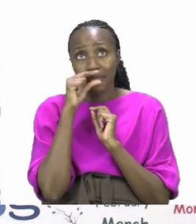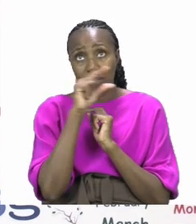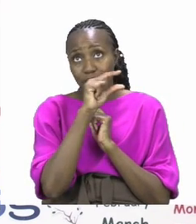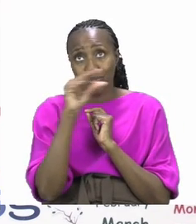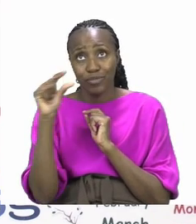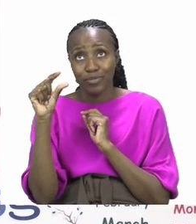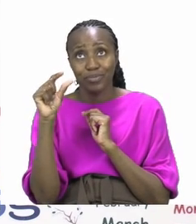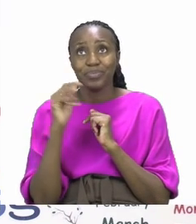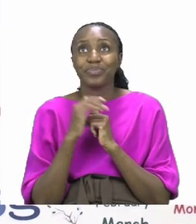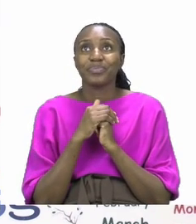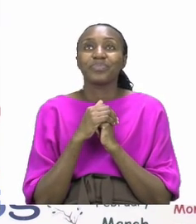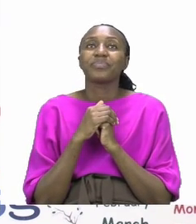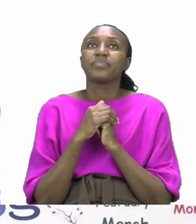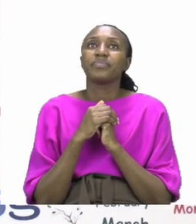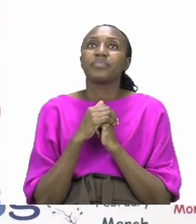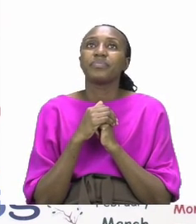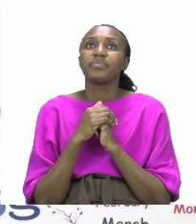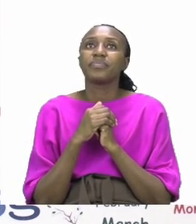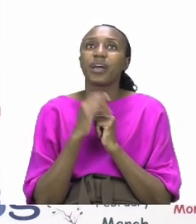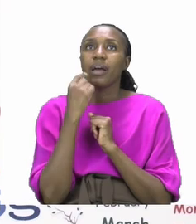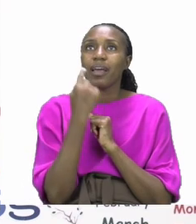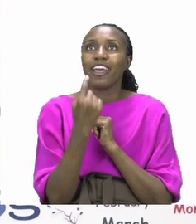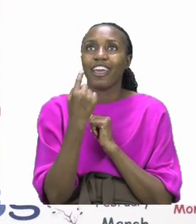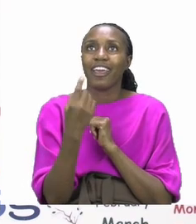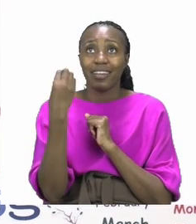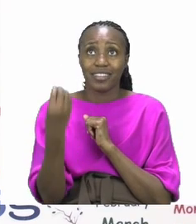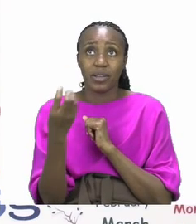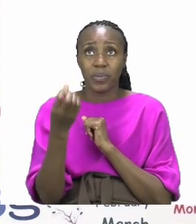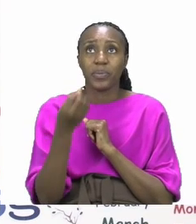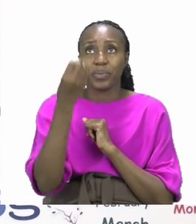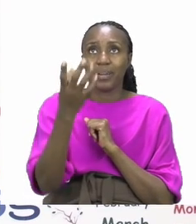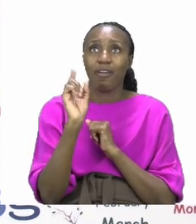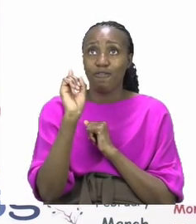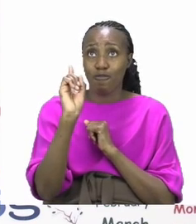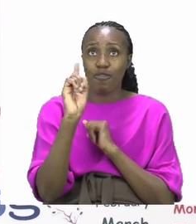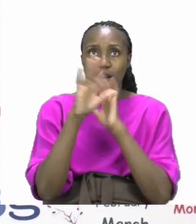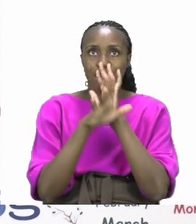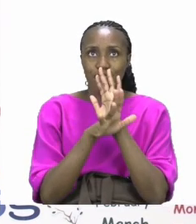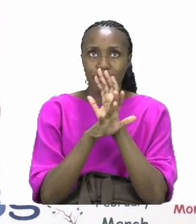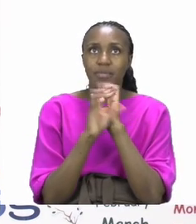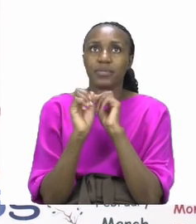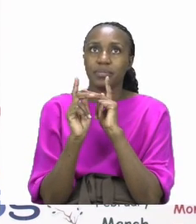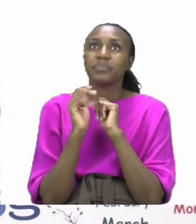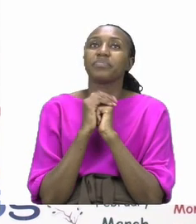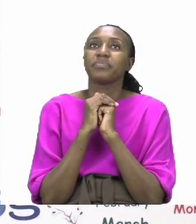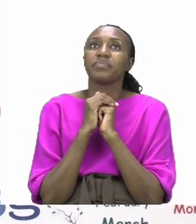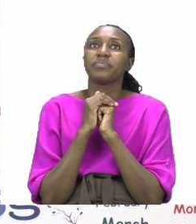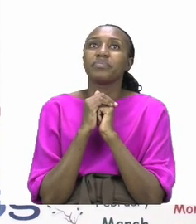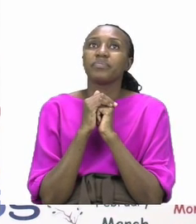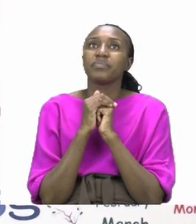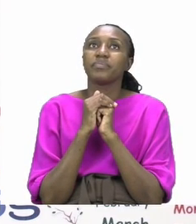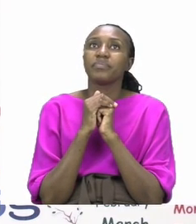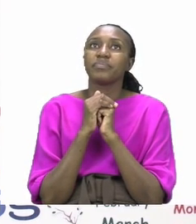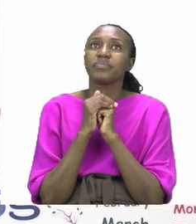Now we are going to start by giving each friend at least one fruit. So we are going to